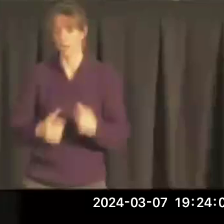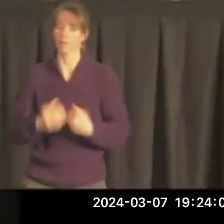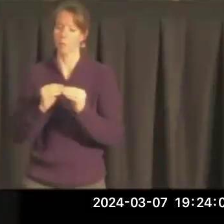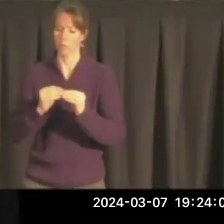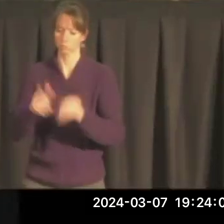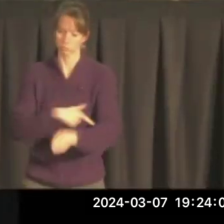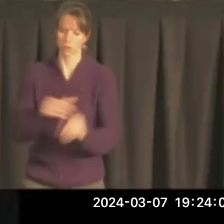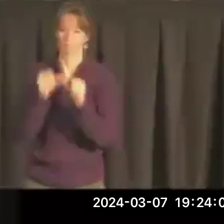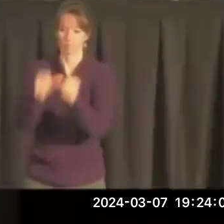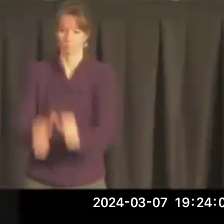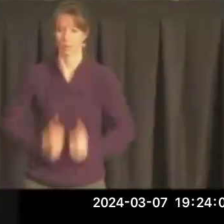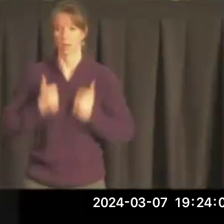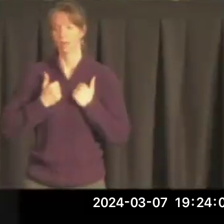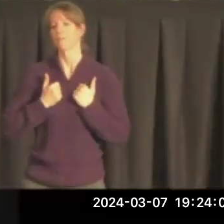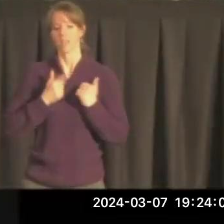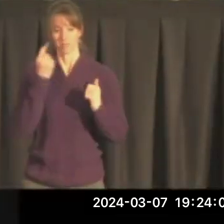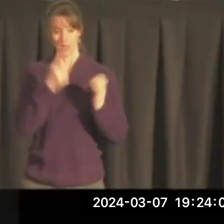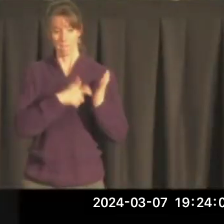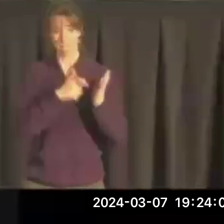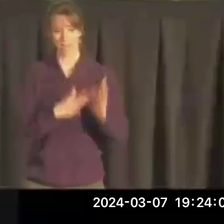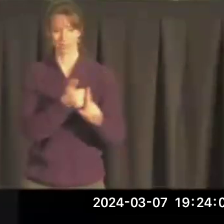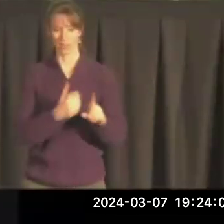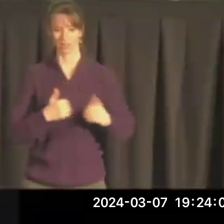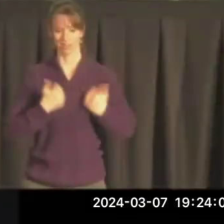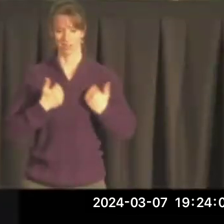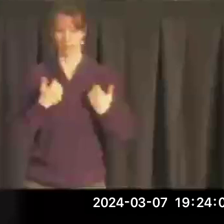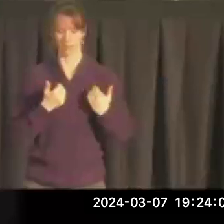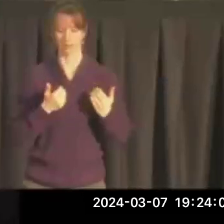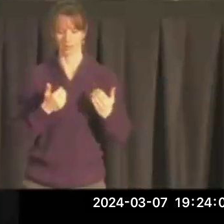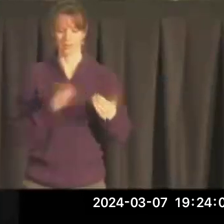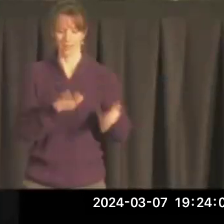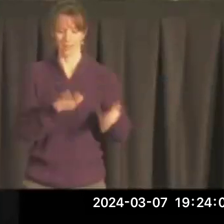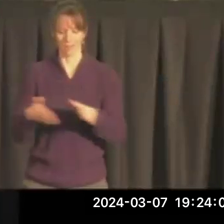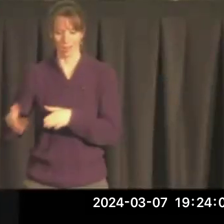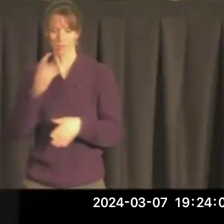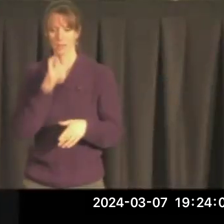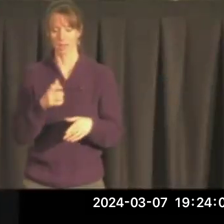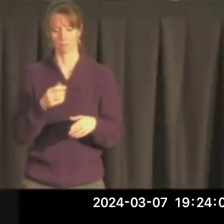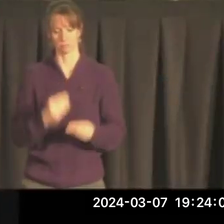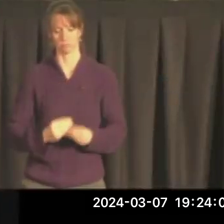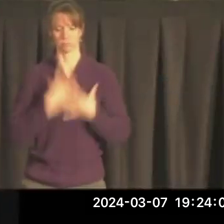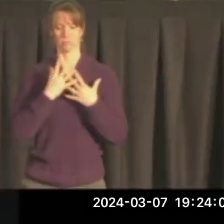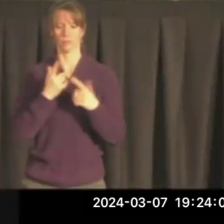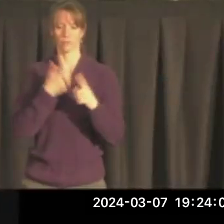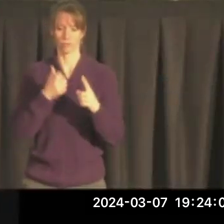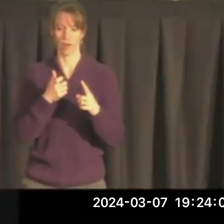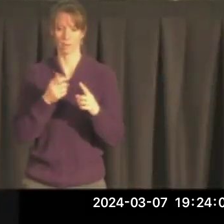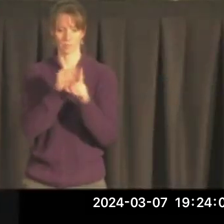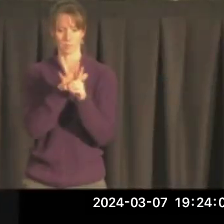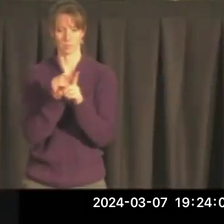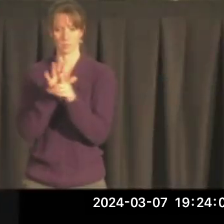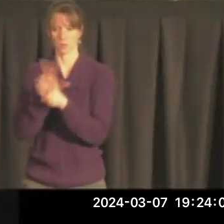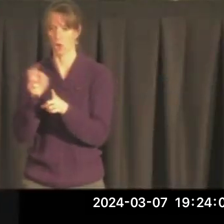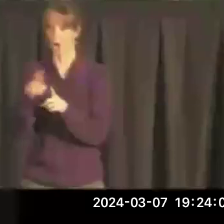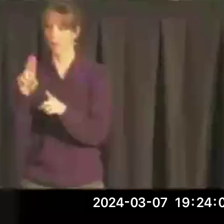life. Miners were dying pretty young from the miner's con, or consumptive conditions caused by exposure to copper